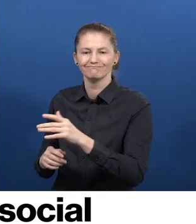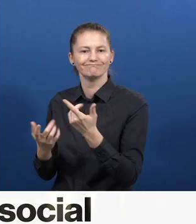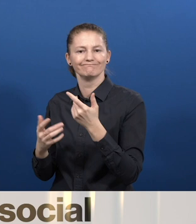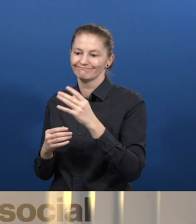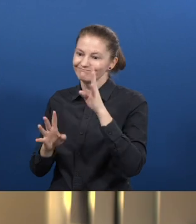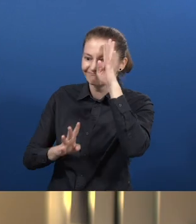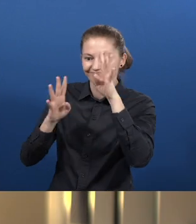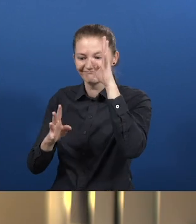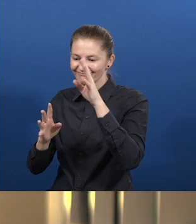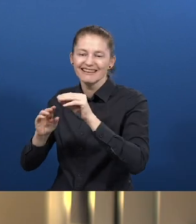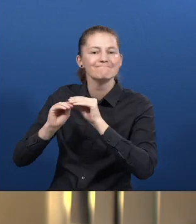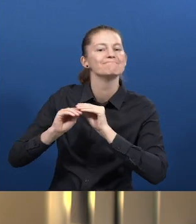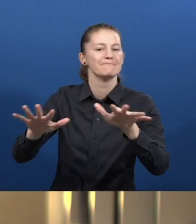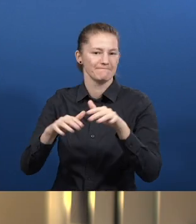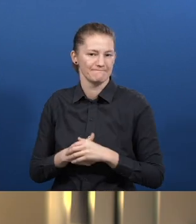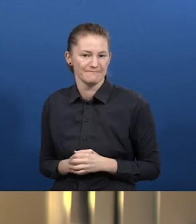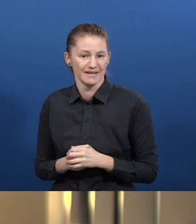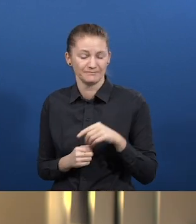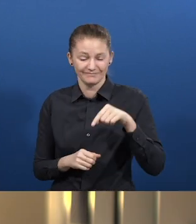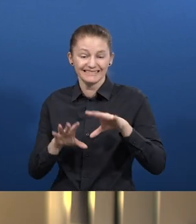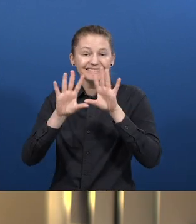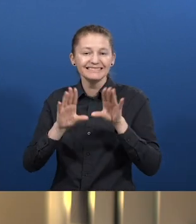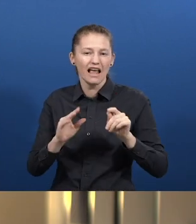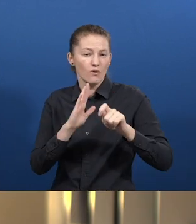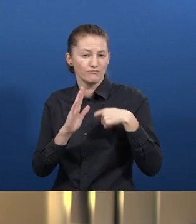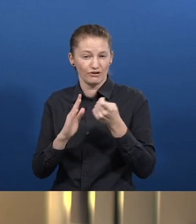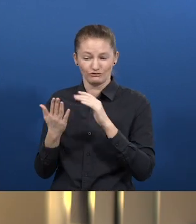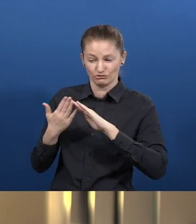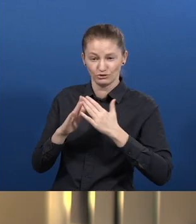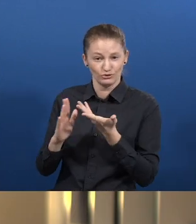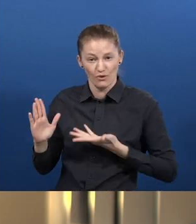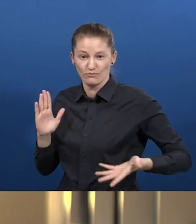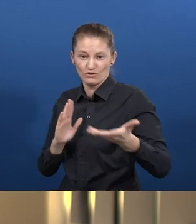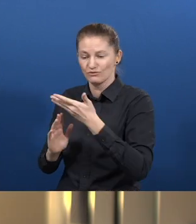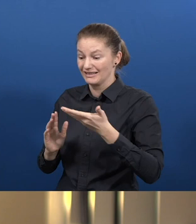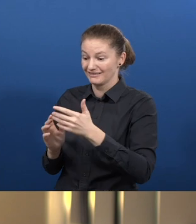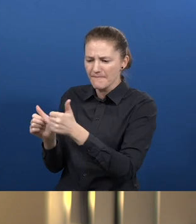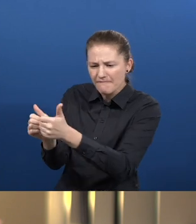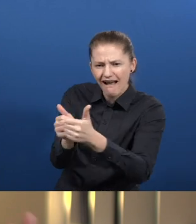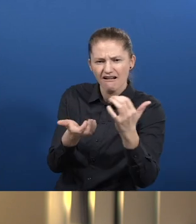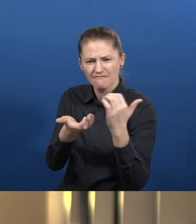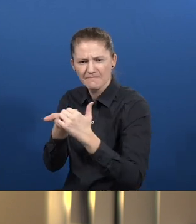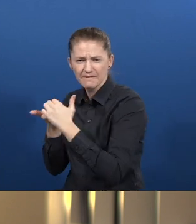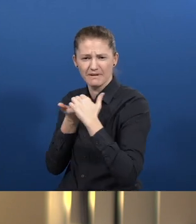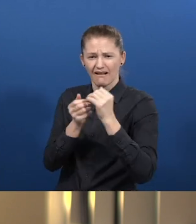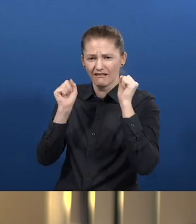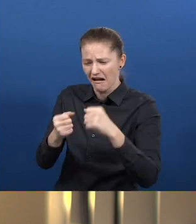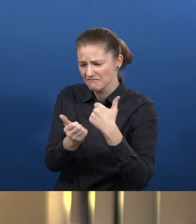With the Zero Project community, we bring in partners who can help replicate these solutions, large NGOs, foundations,